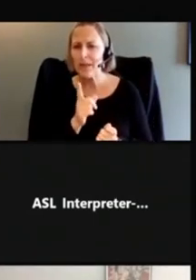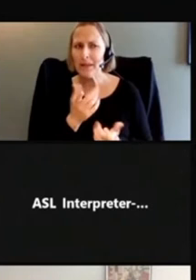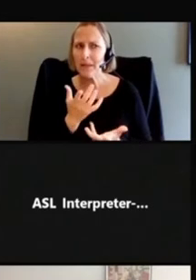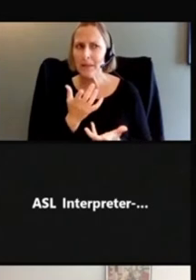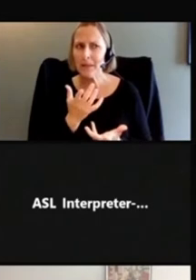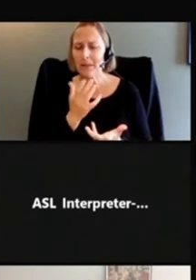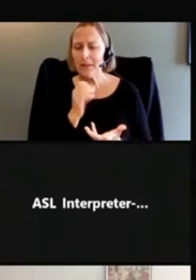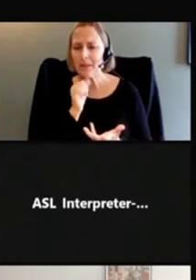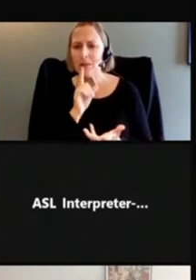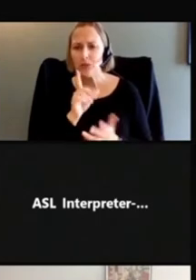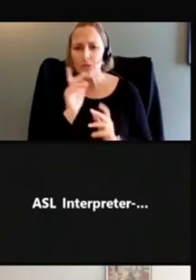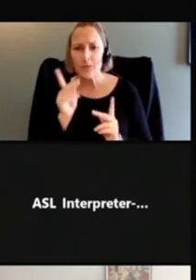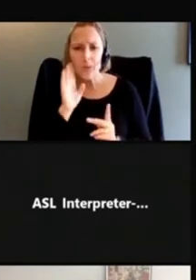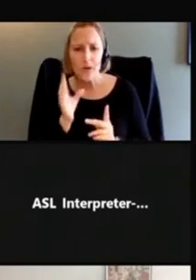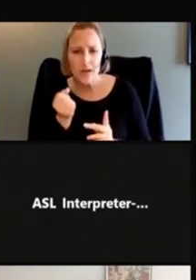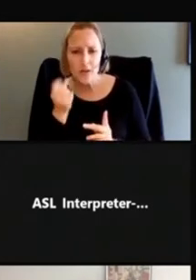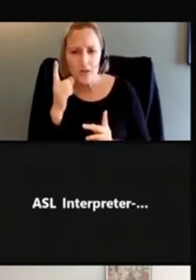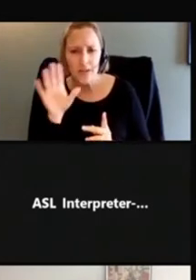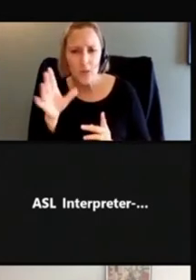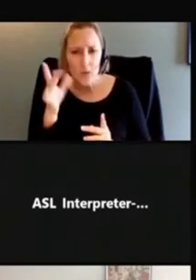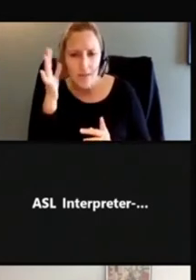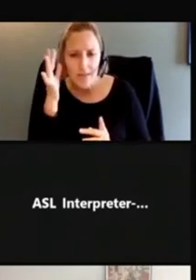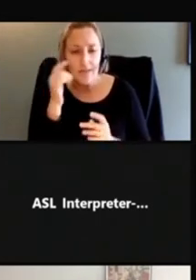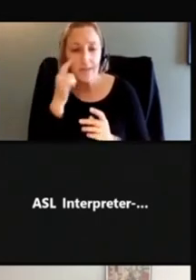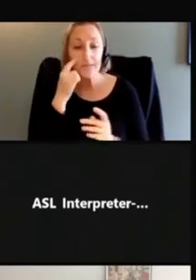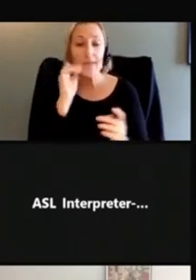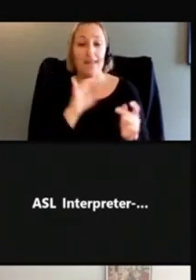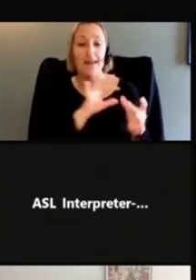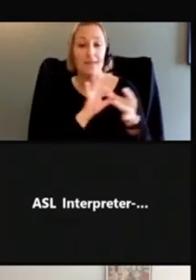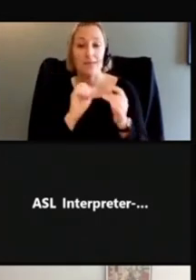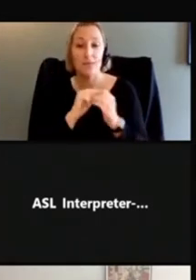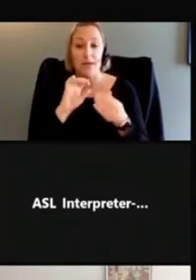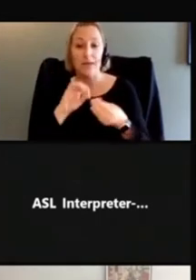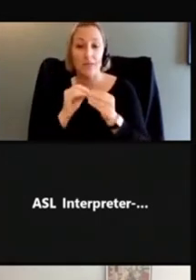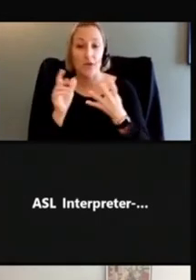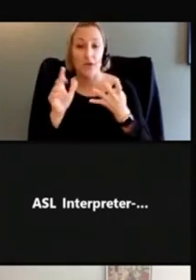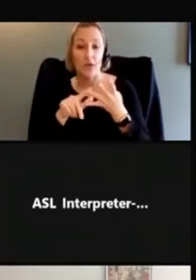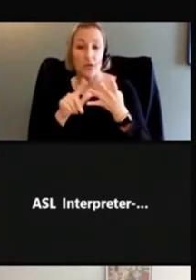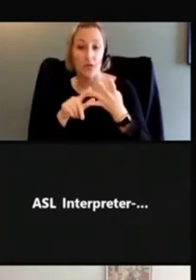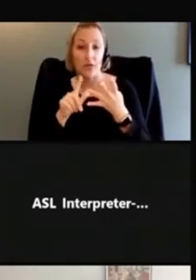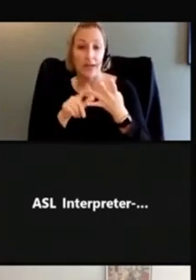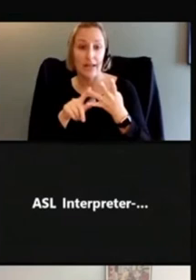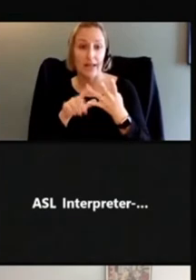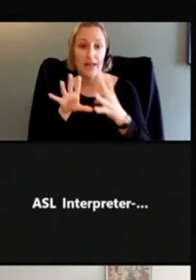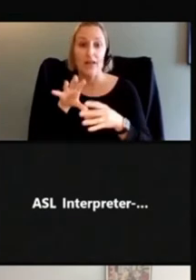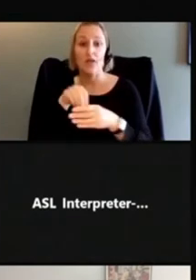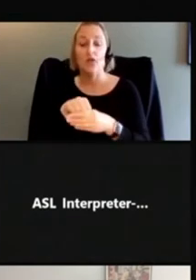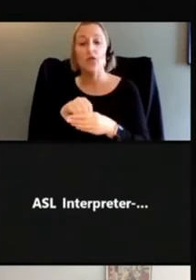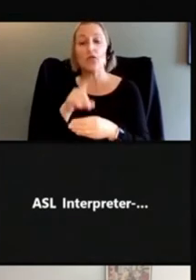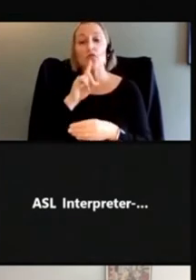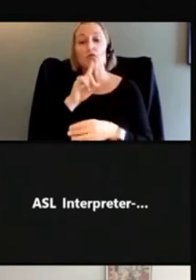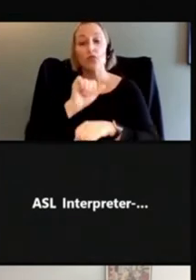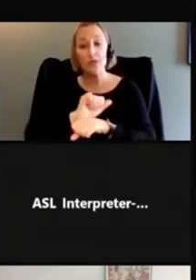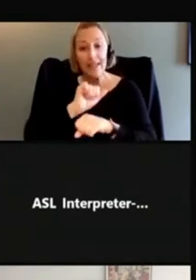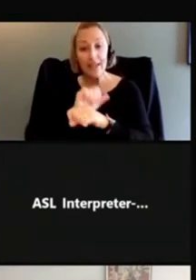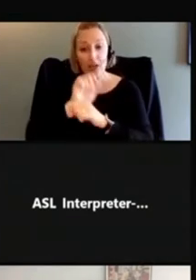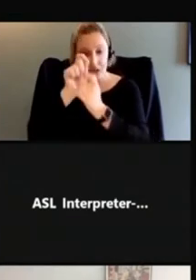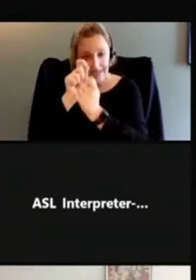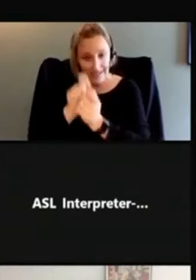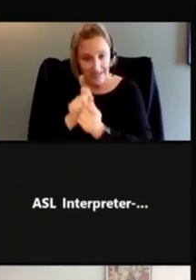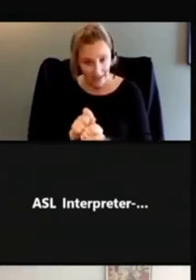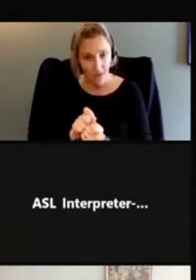thinking about that. And that kind of ties with number three, incorporating realistic detail that aids in understanding.